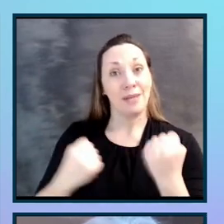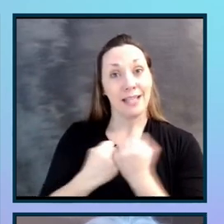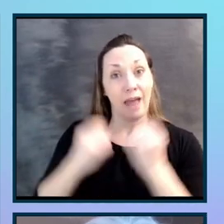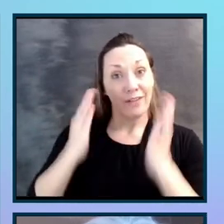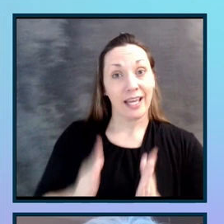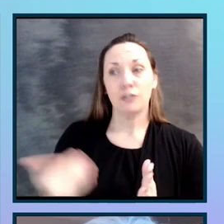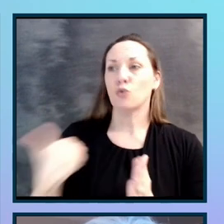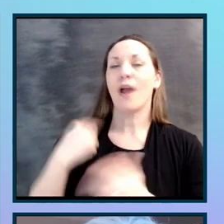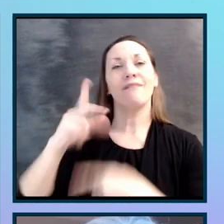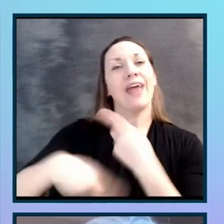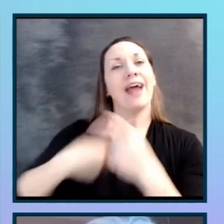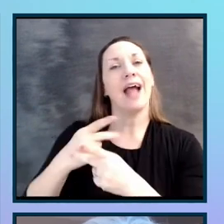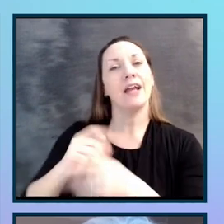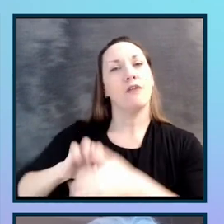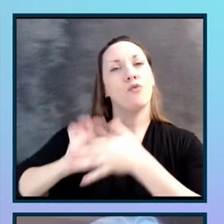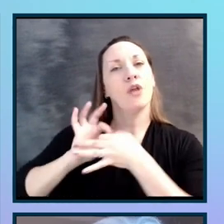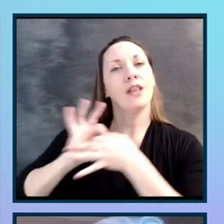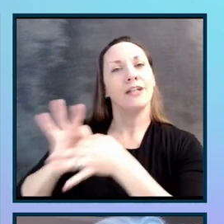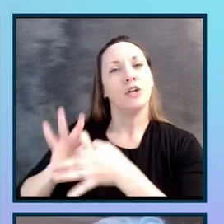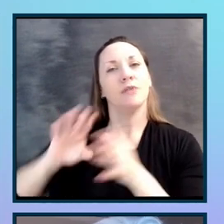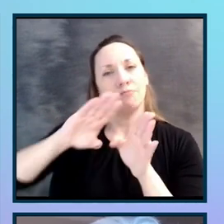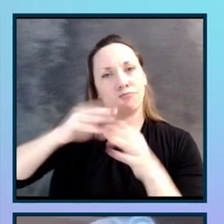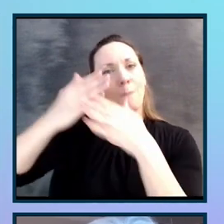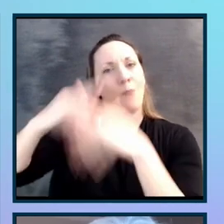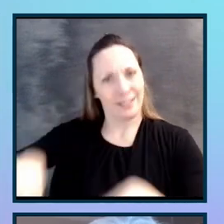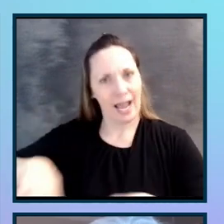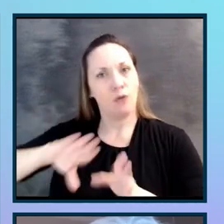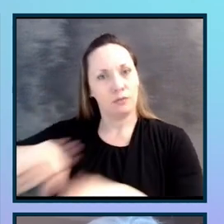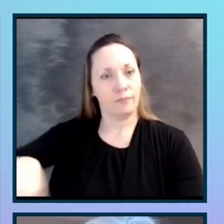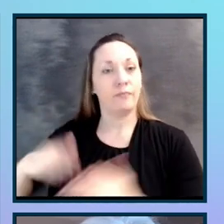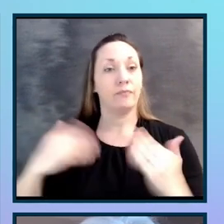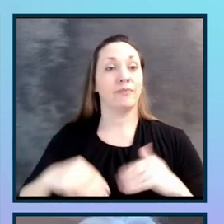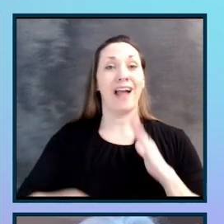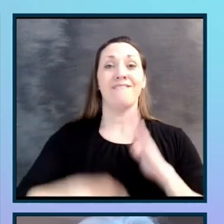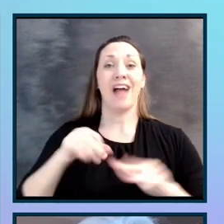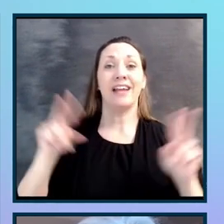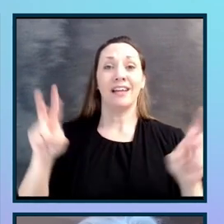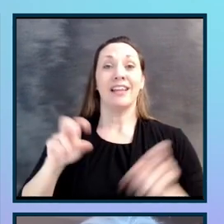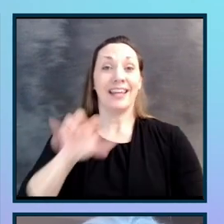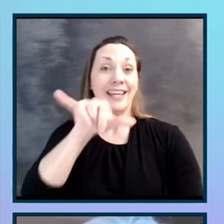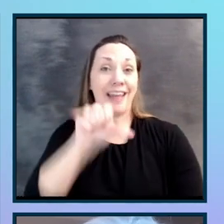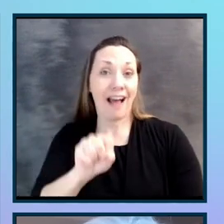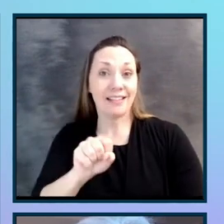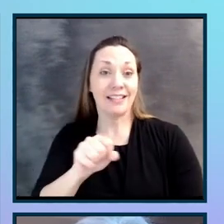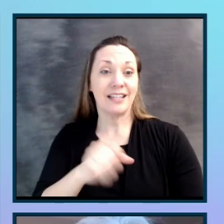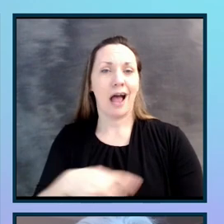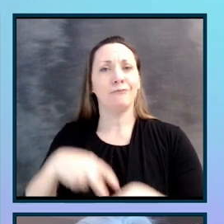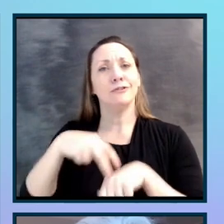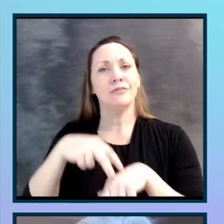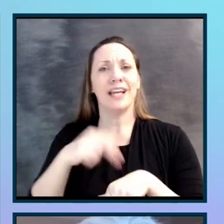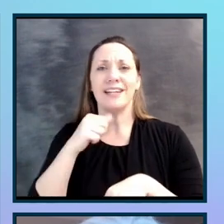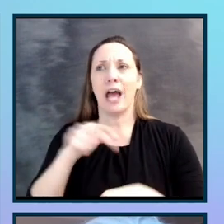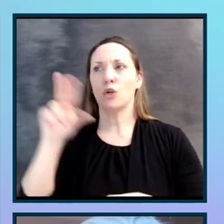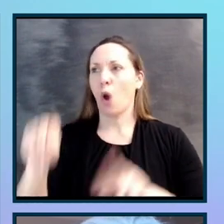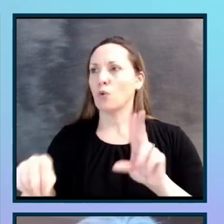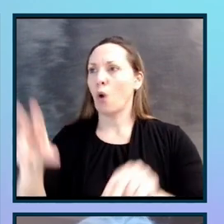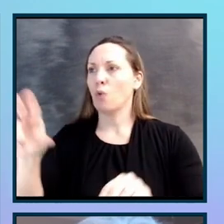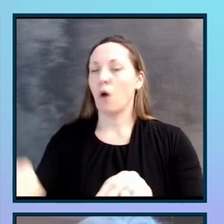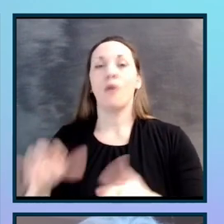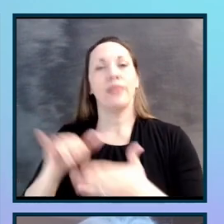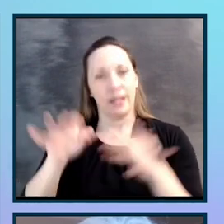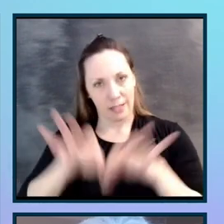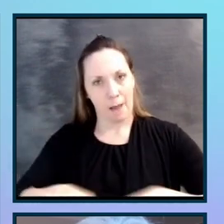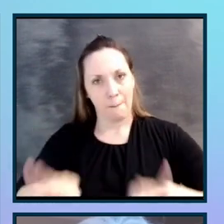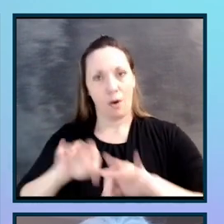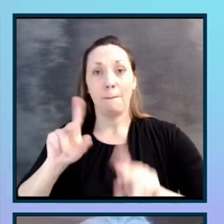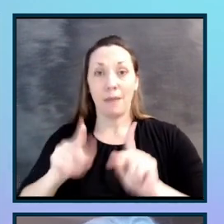relationship that breaks them down. Finding the yes, I've stood on a mountain of no's for single yes, is really important. People are going to keep